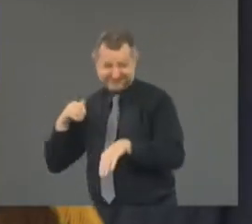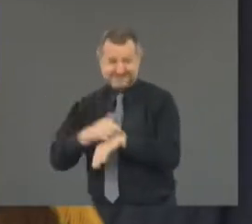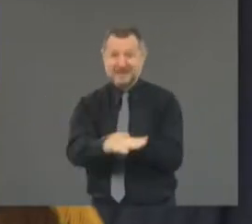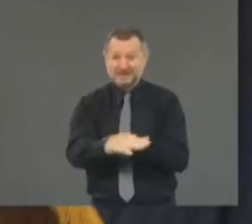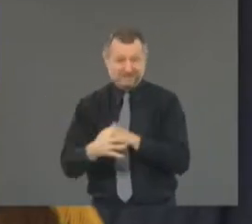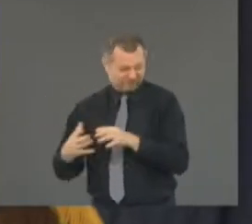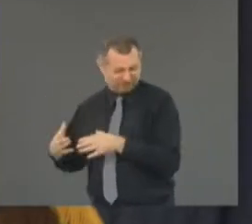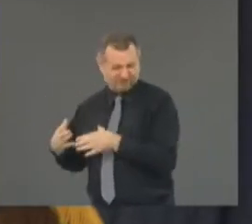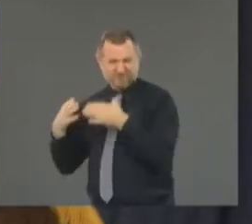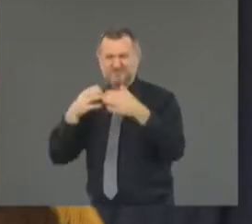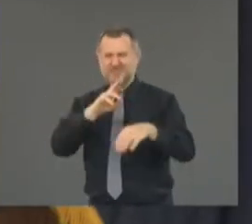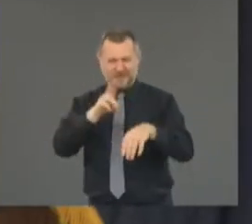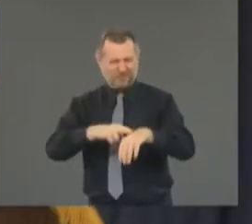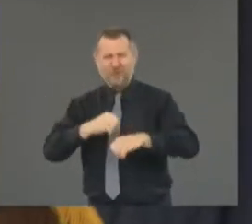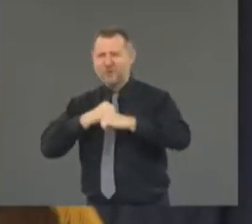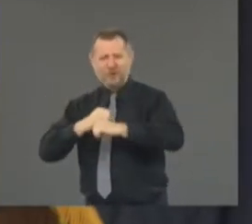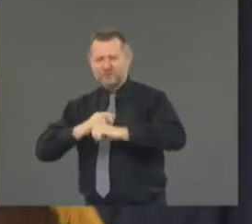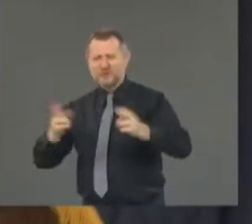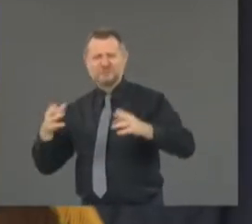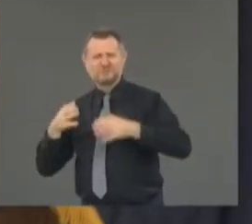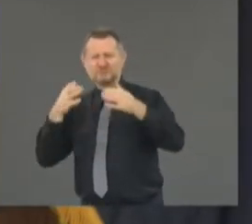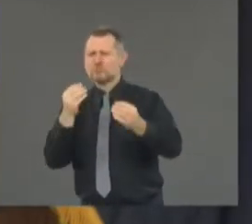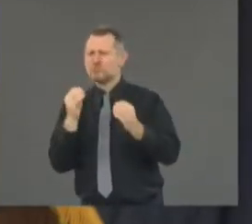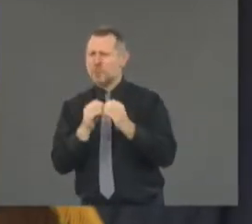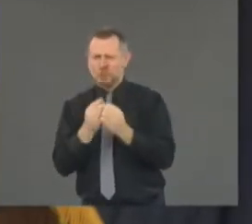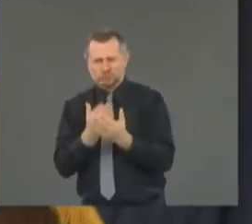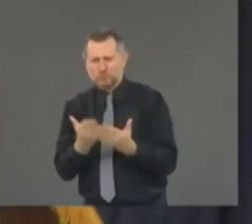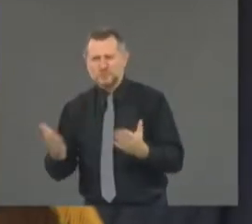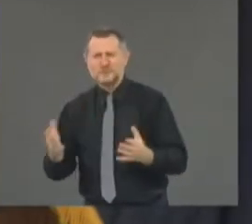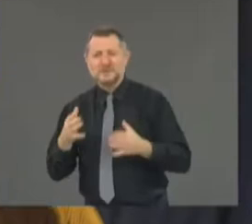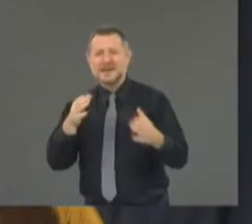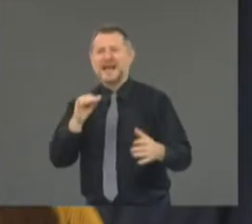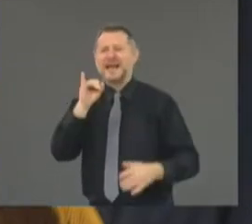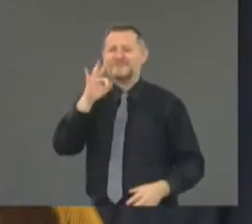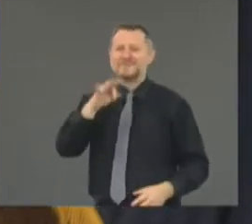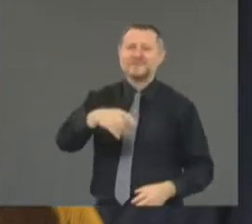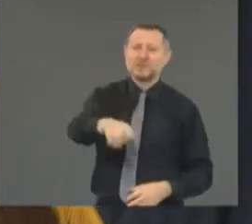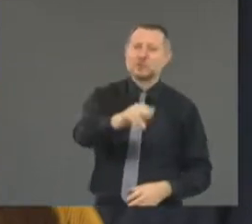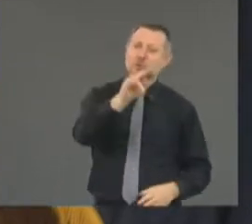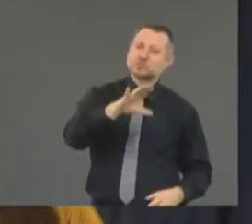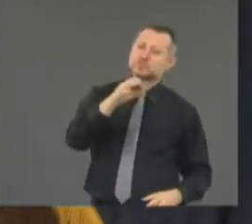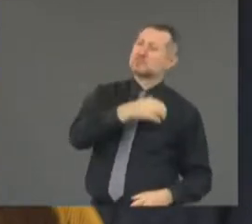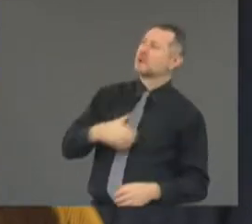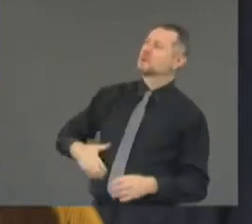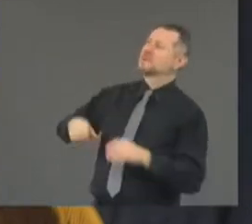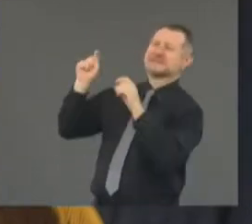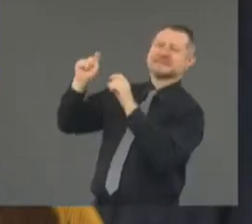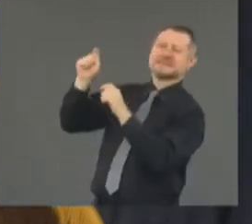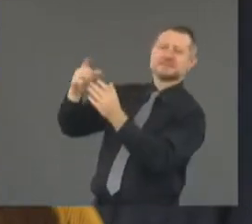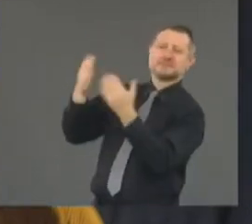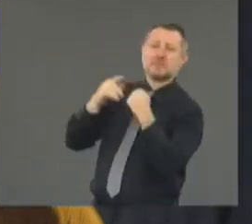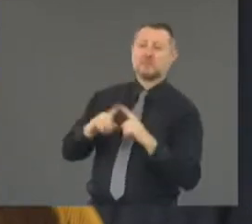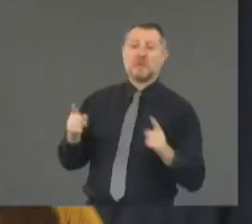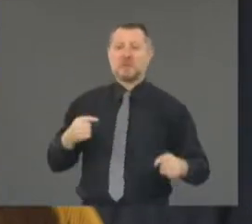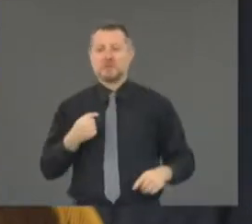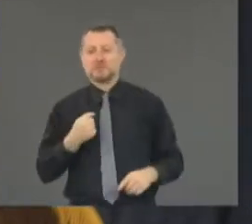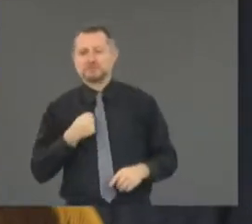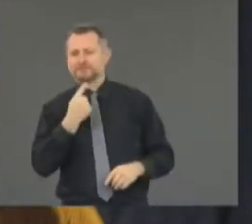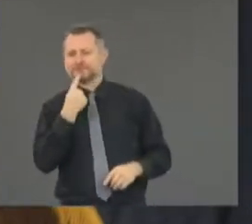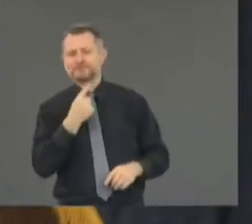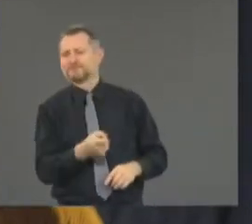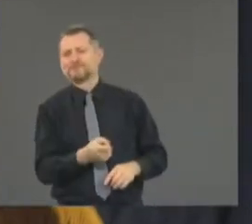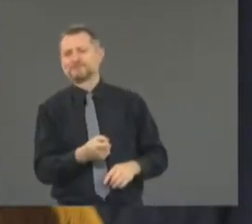resources if the city needed them. But I said, I don't believe, uh, the NYPD